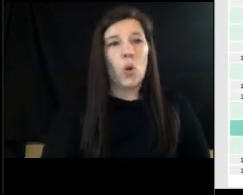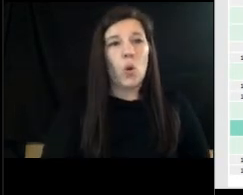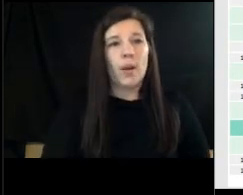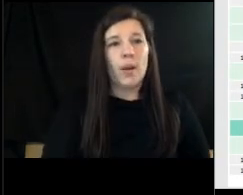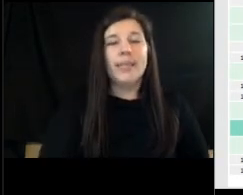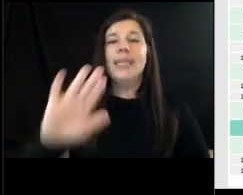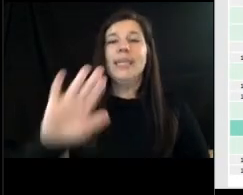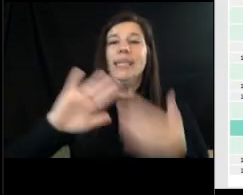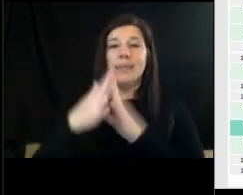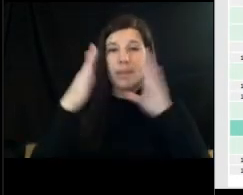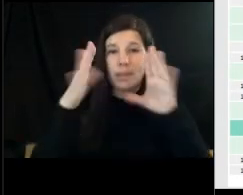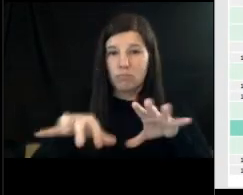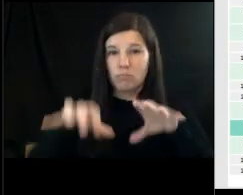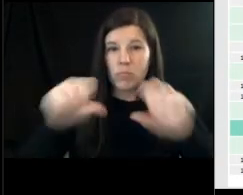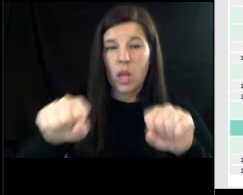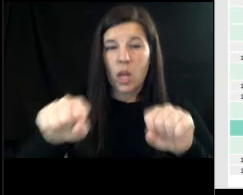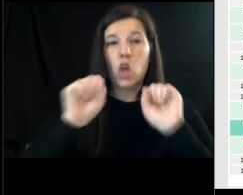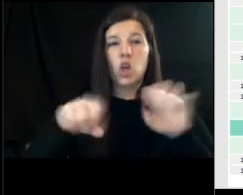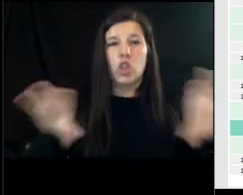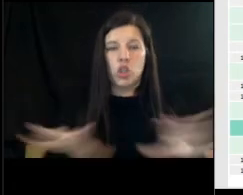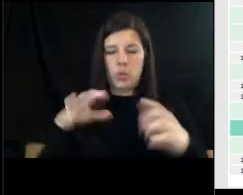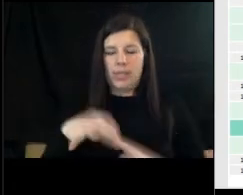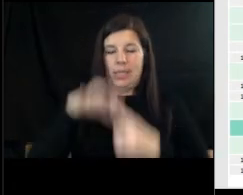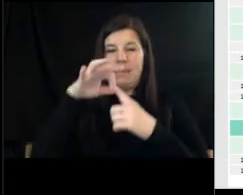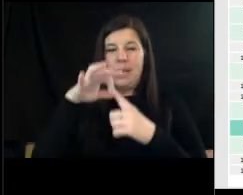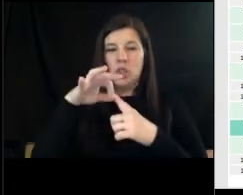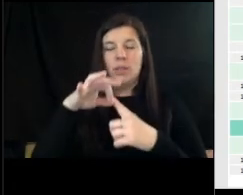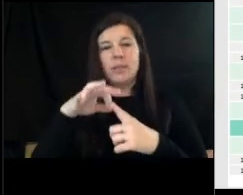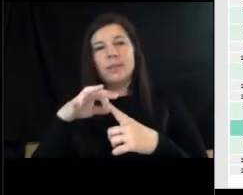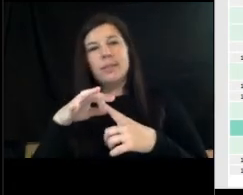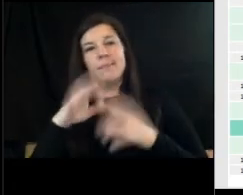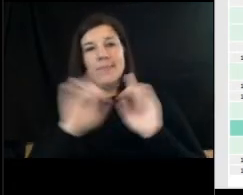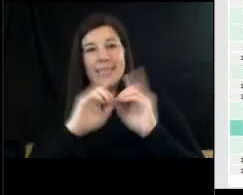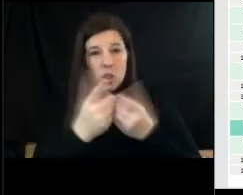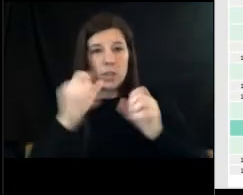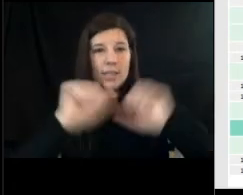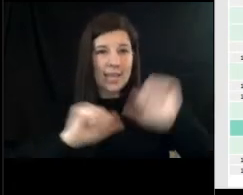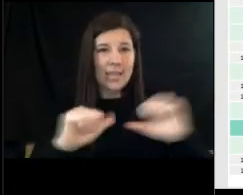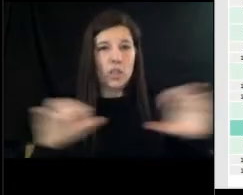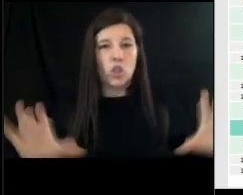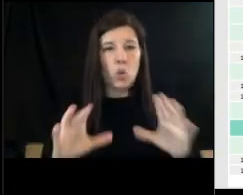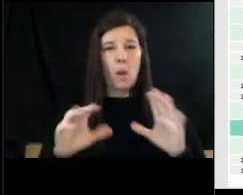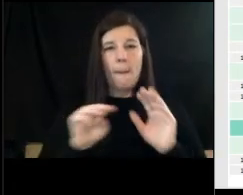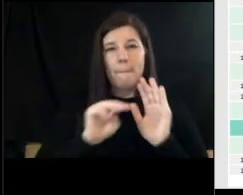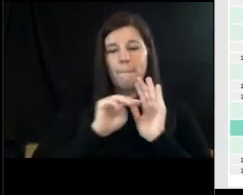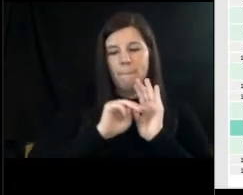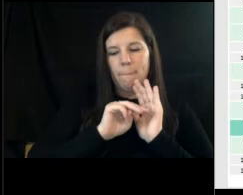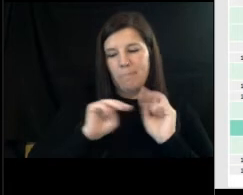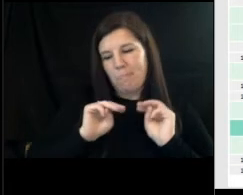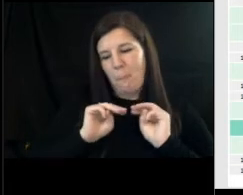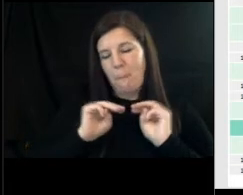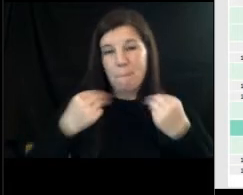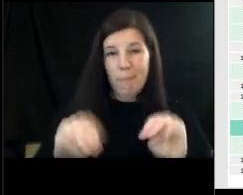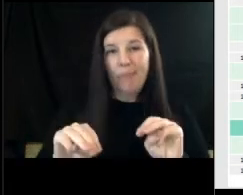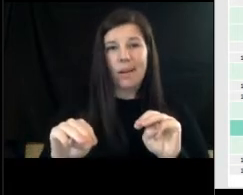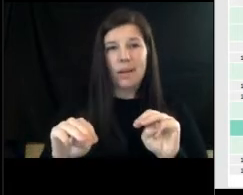that we could do it as a special district uh assessment and uh do a methodology to check what maintenance needs to be done and what's the